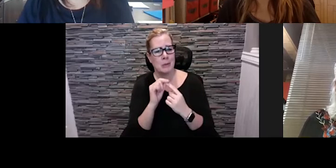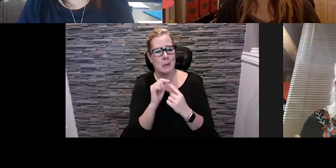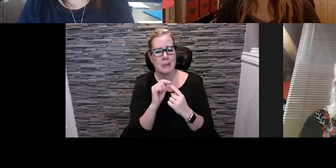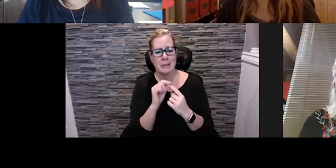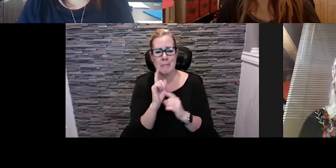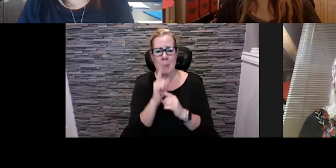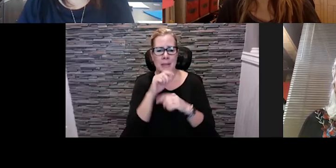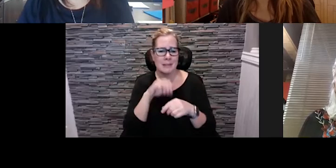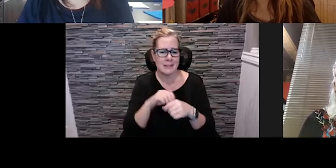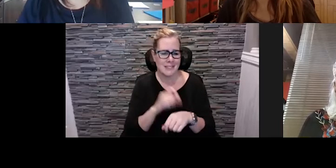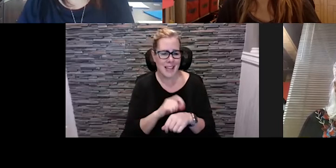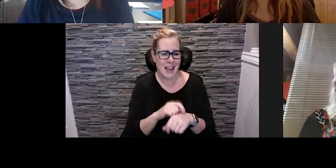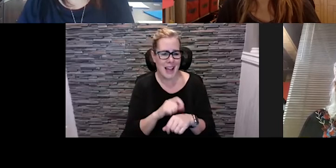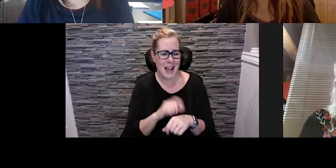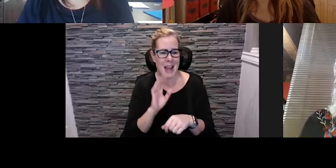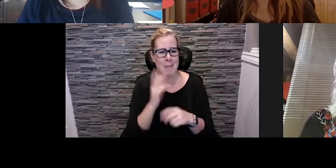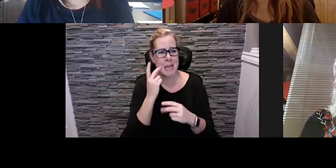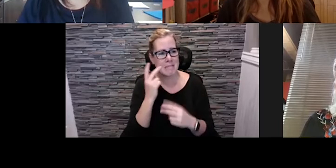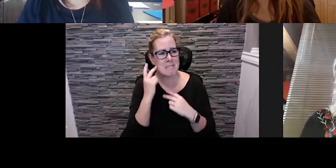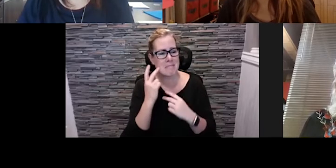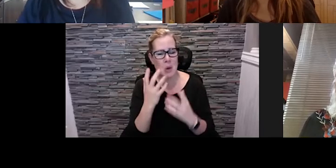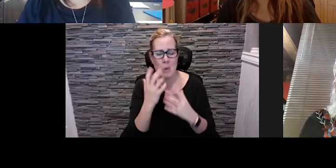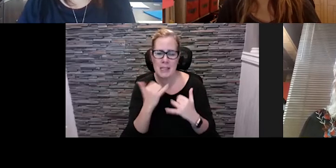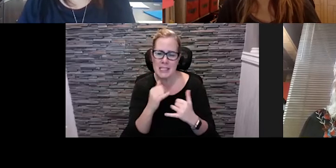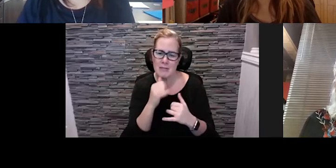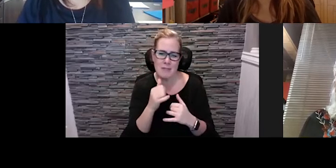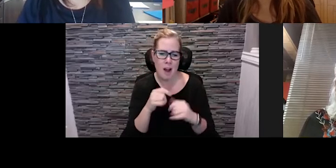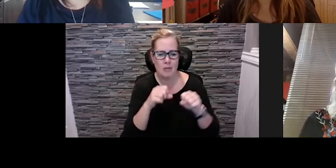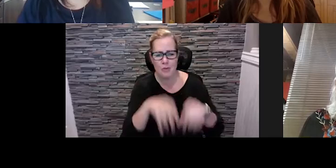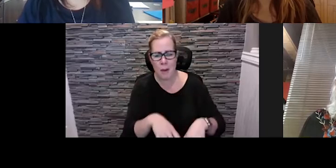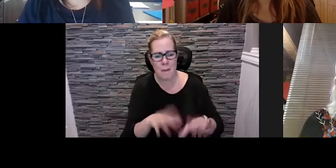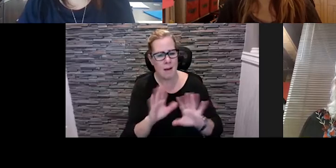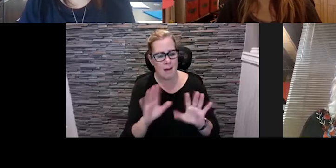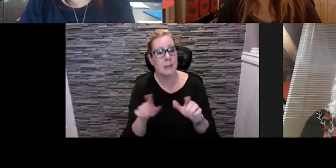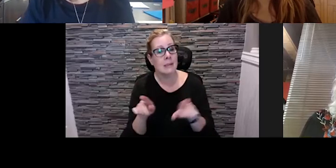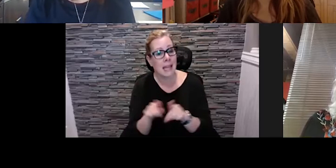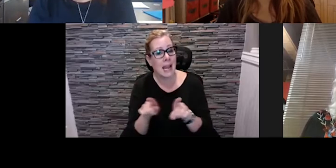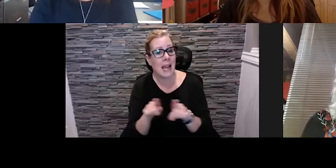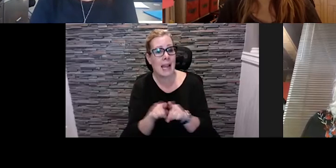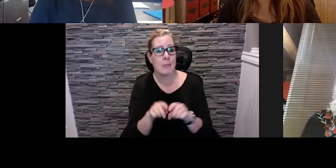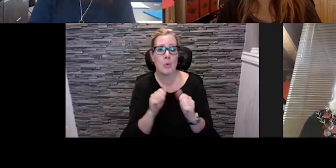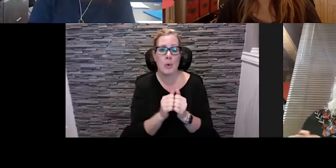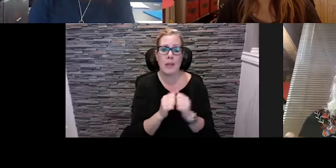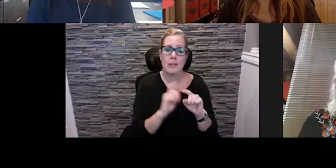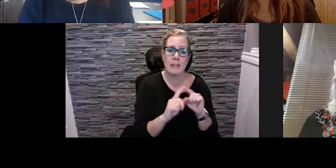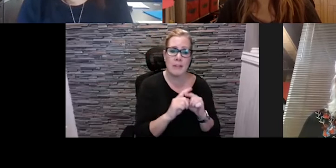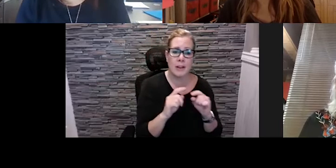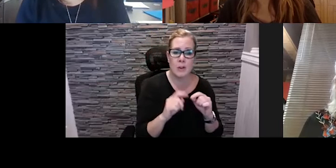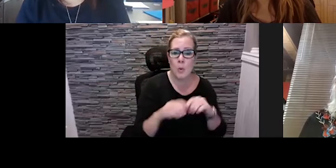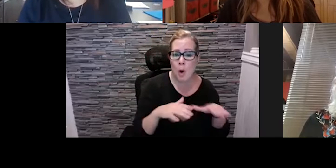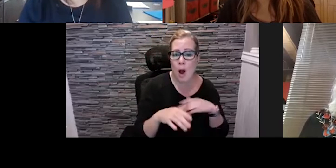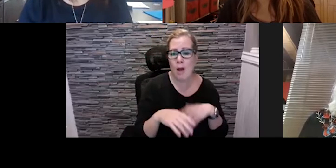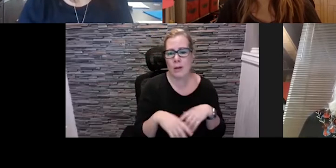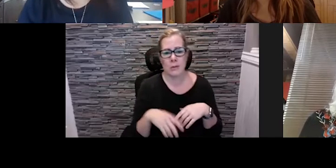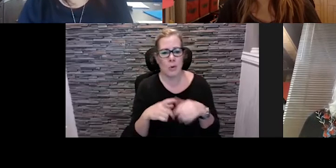we'd opened it up then in our phase two with the community events and non-competitive walks and runs and so we were getting ready to get to that next